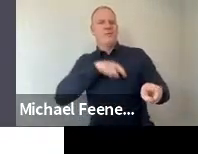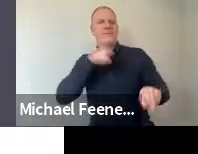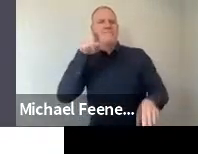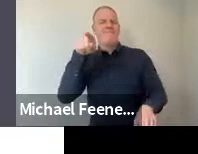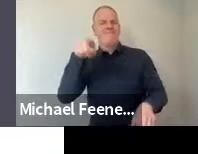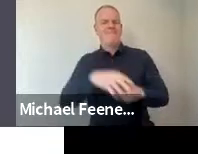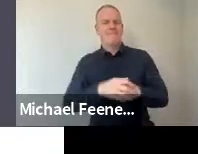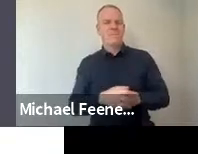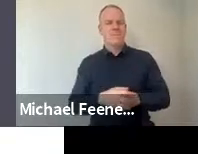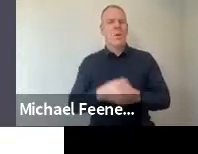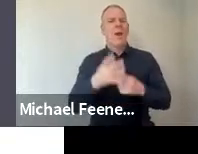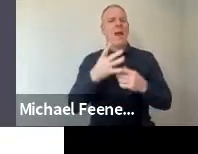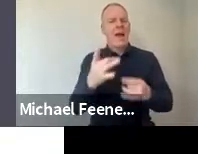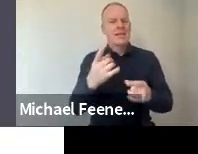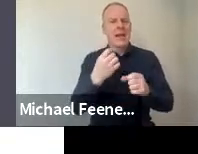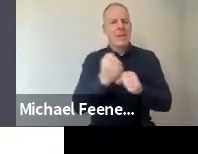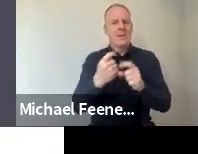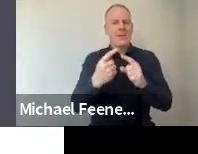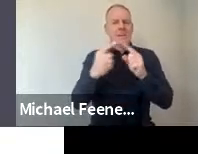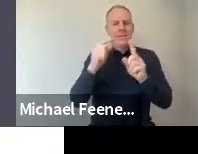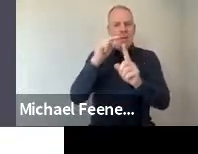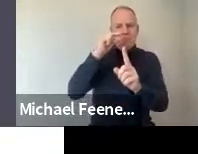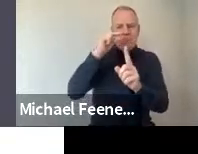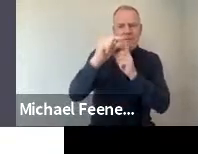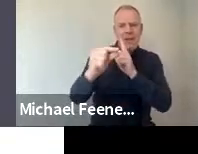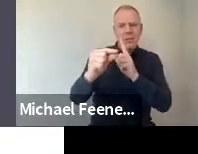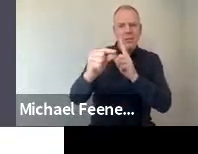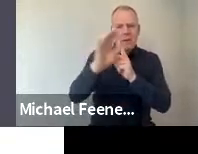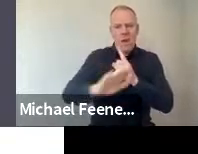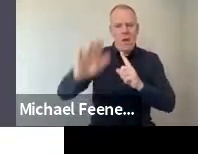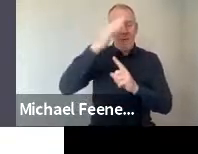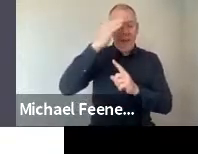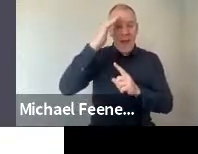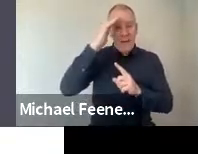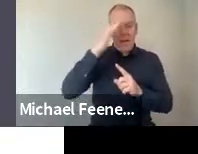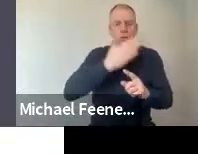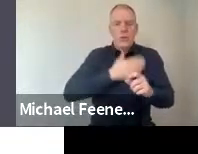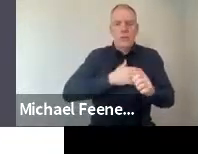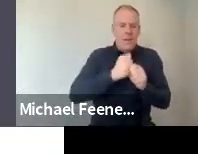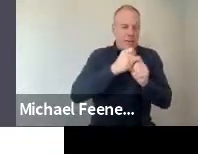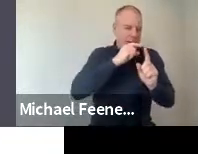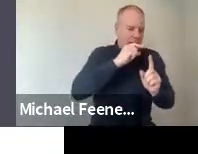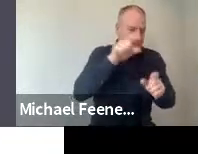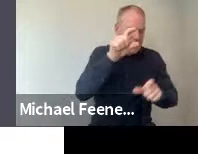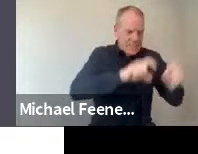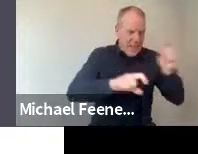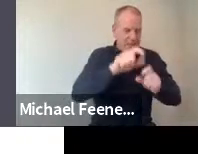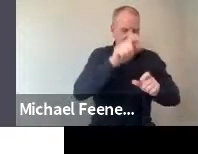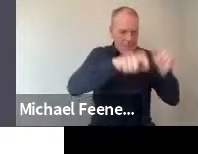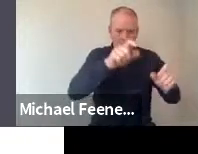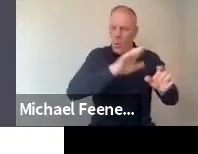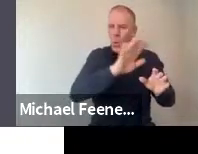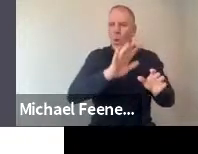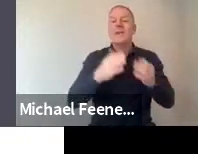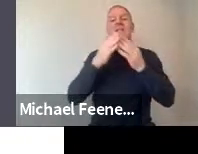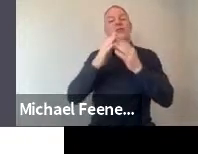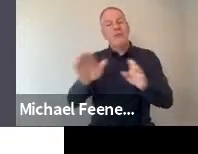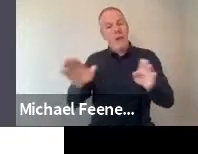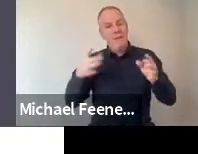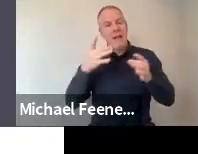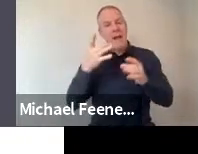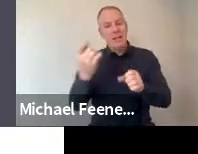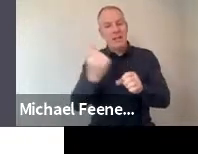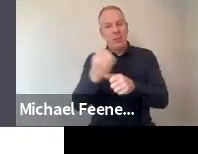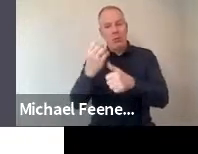asked about different professions in Ireland. So as opposed to science and scientists in general, we also